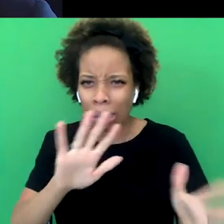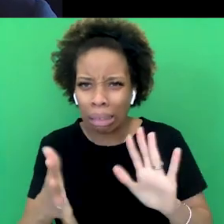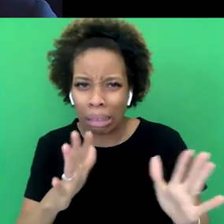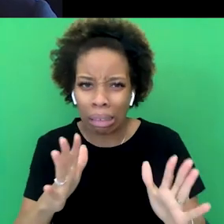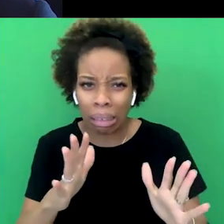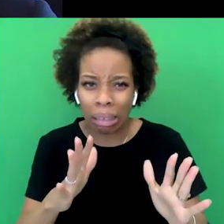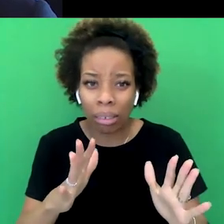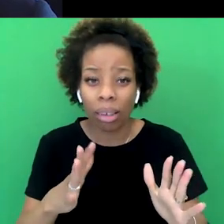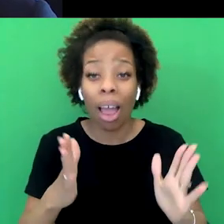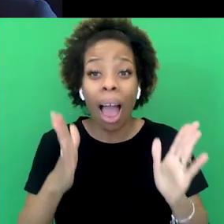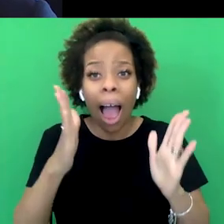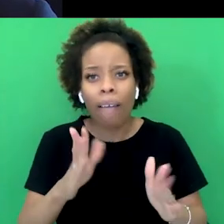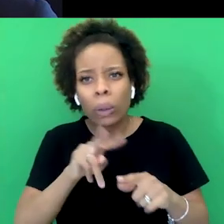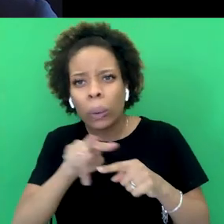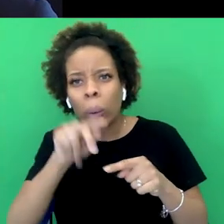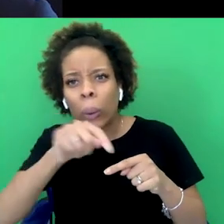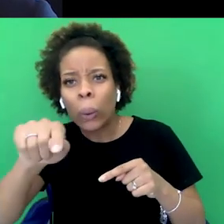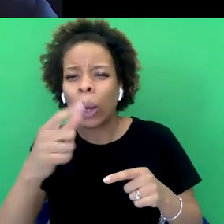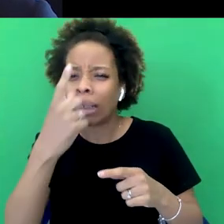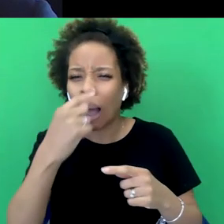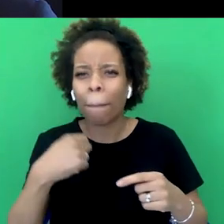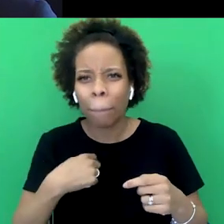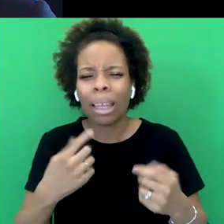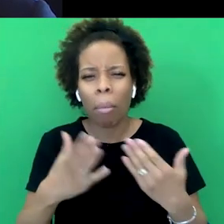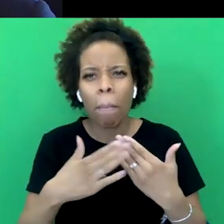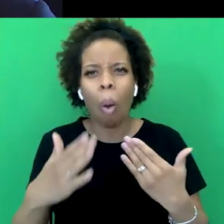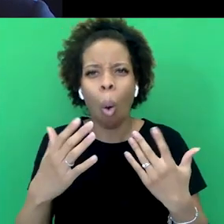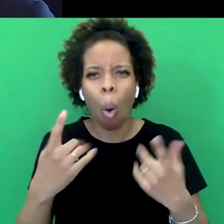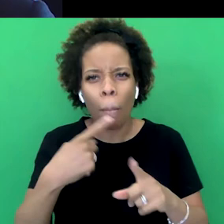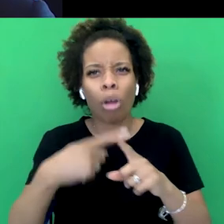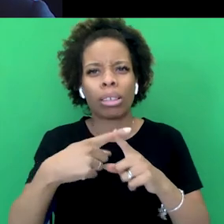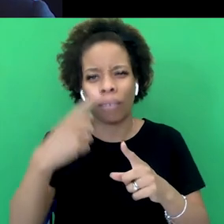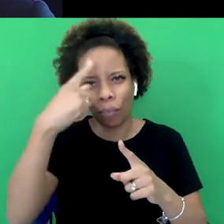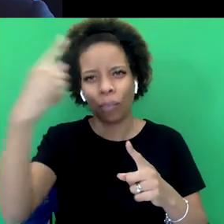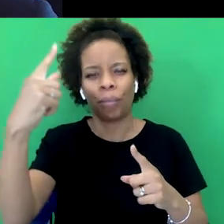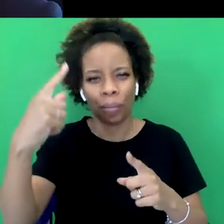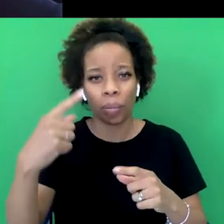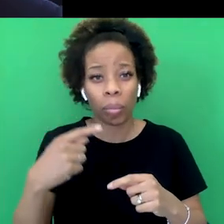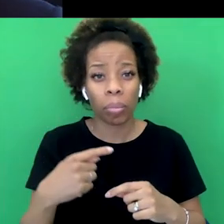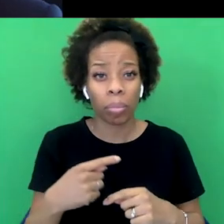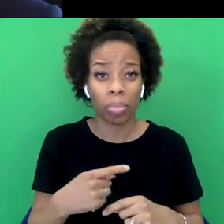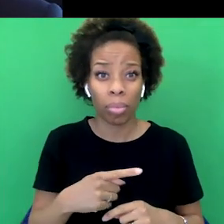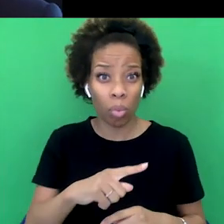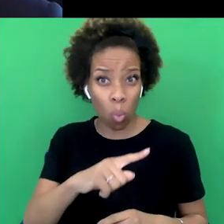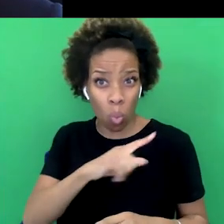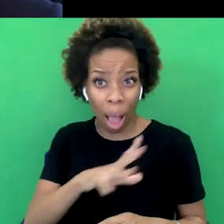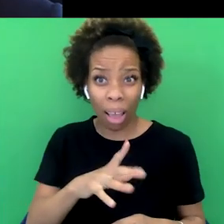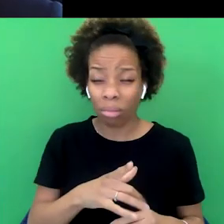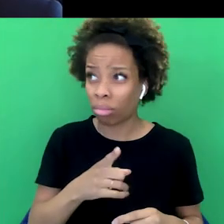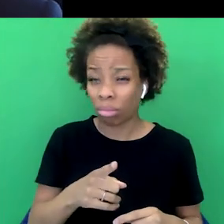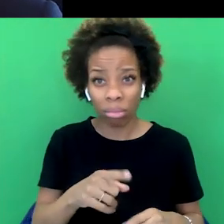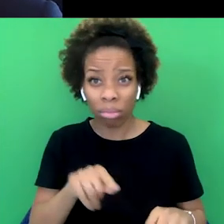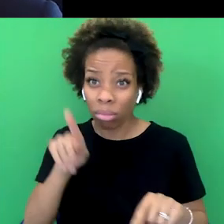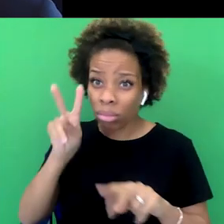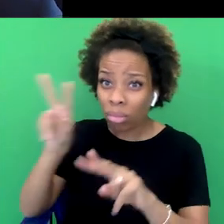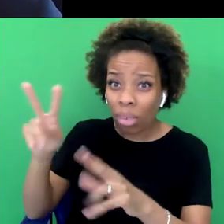lens, I guess, then you can be a bit more hopeful. Yeah, I mean, there is something depressing, because the Tories are really doubling down. I mean, they've seen where the culture wars go in America.